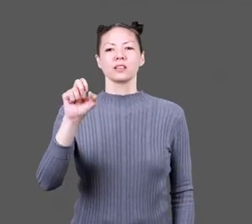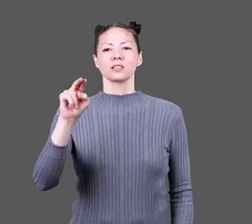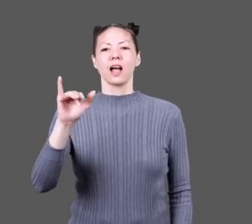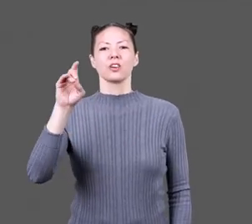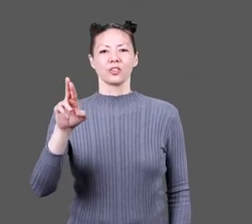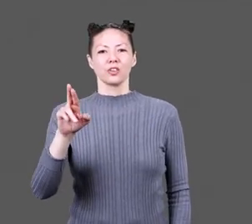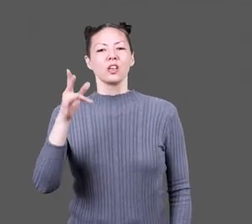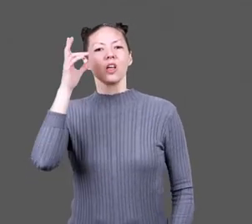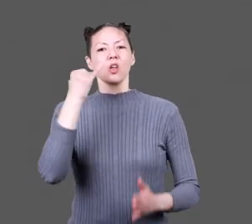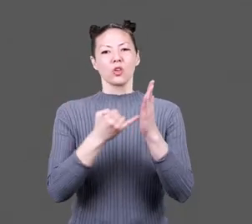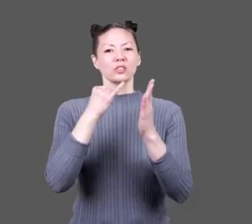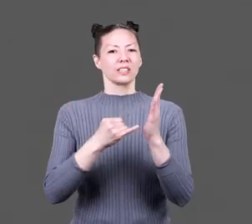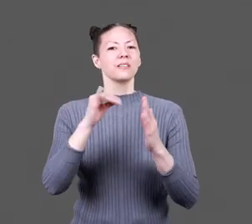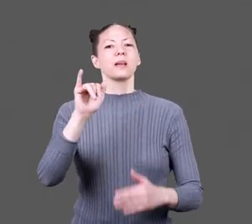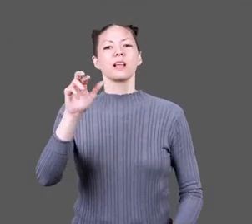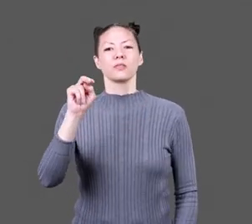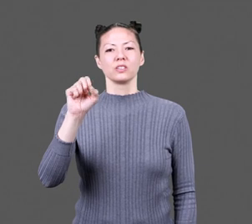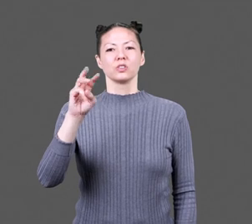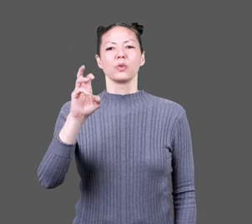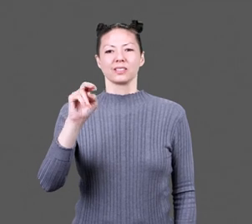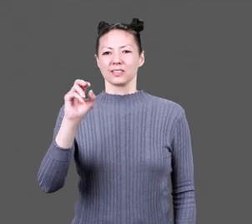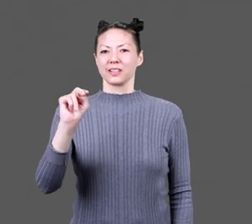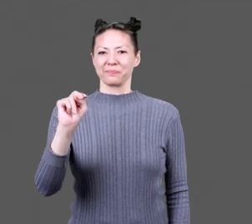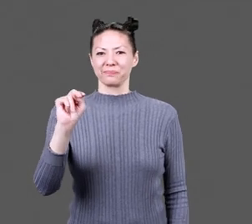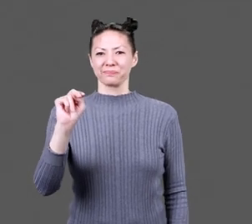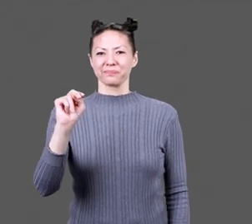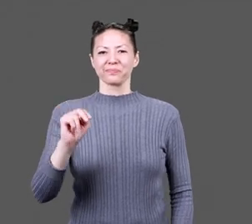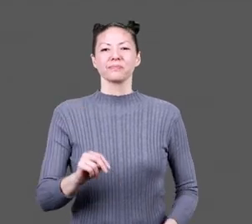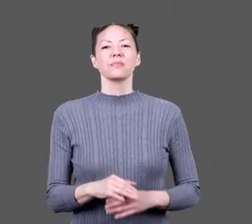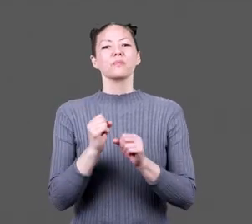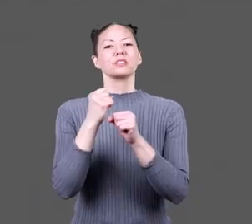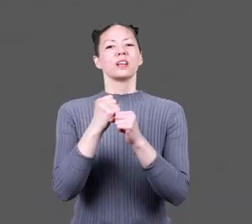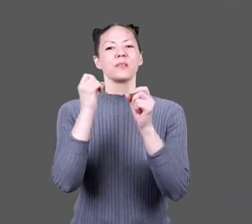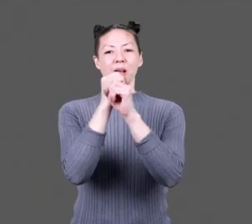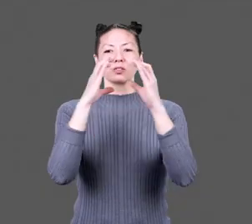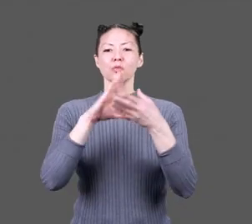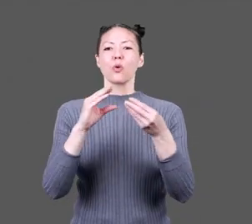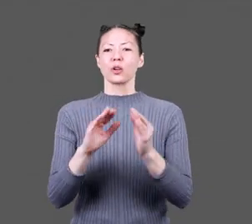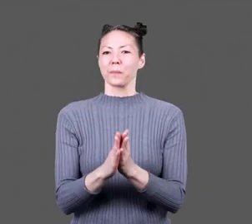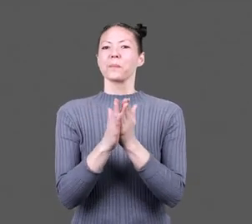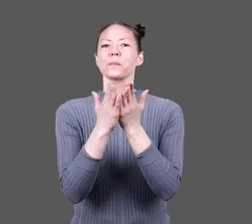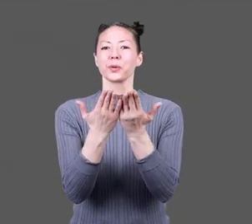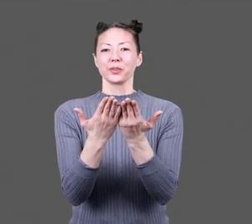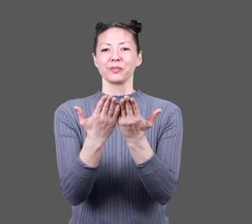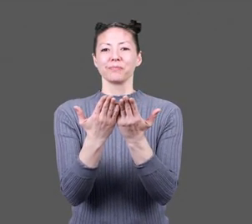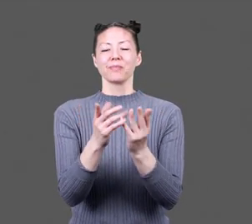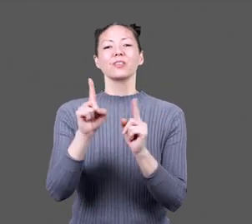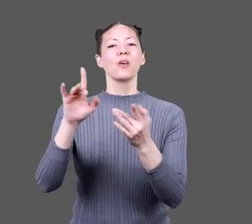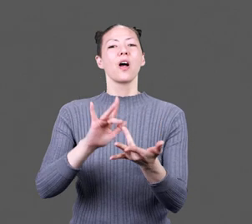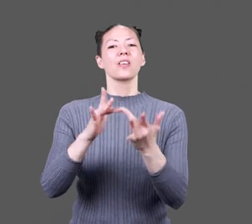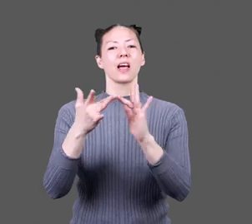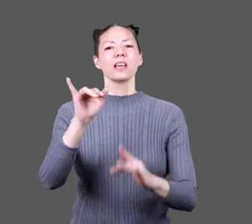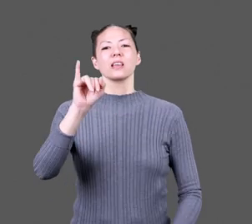And written by Miriam Snyder. From illustrations by Aaron Asano Swenson. This has been a production of